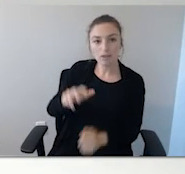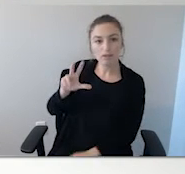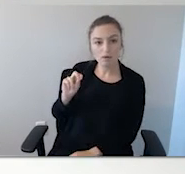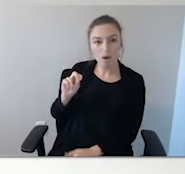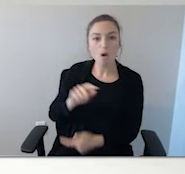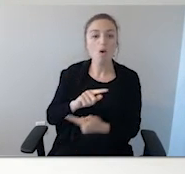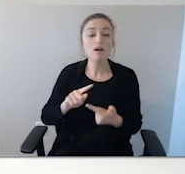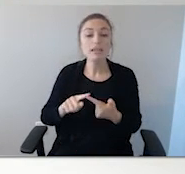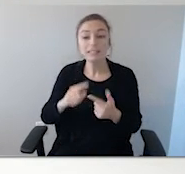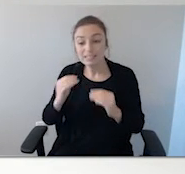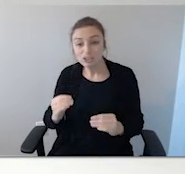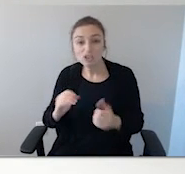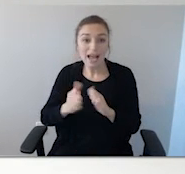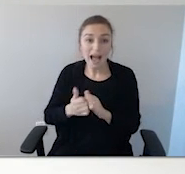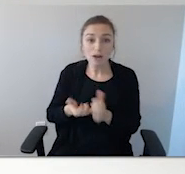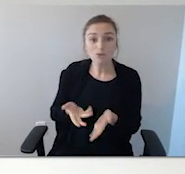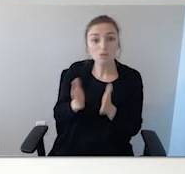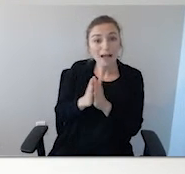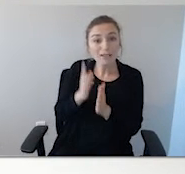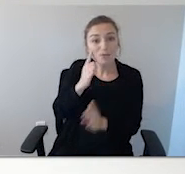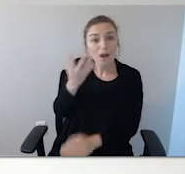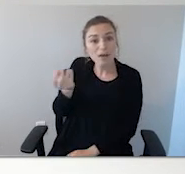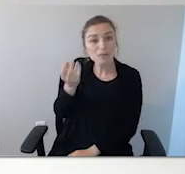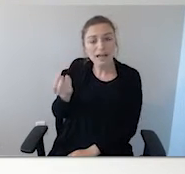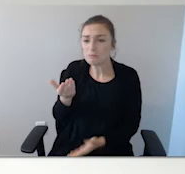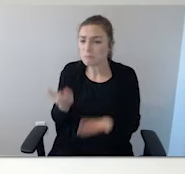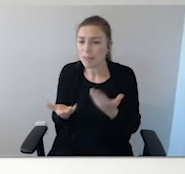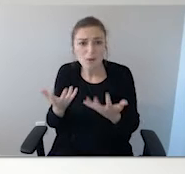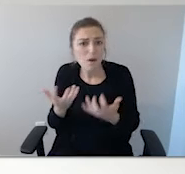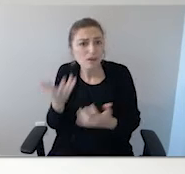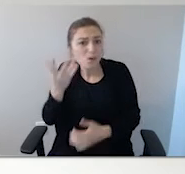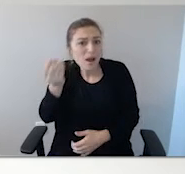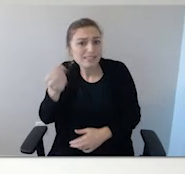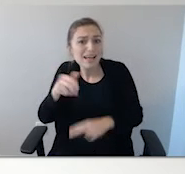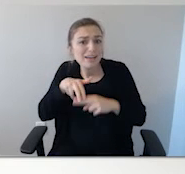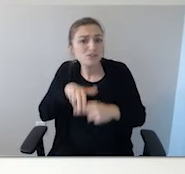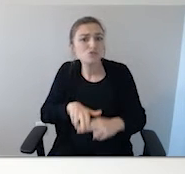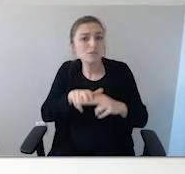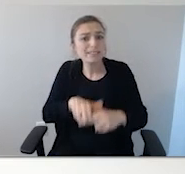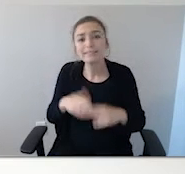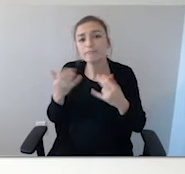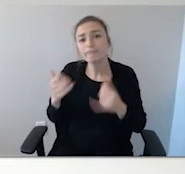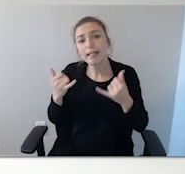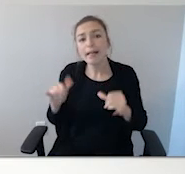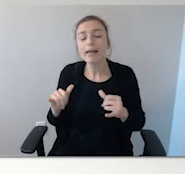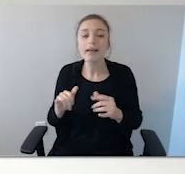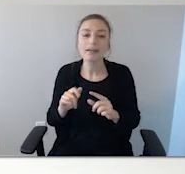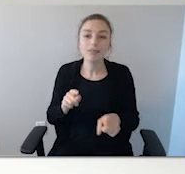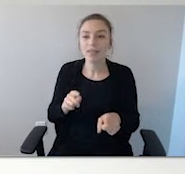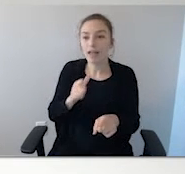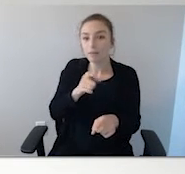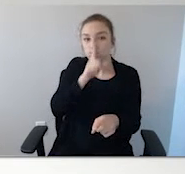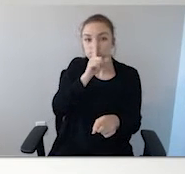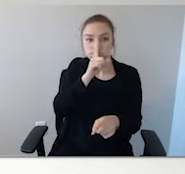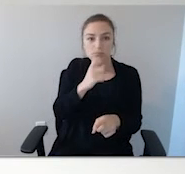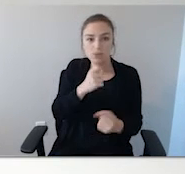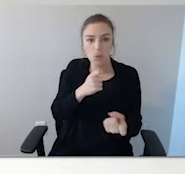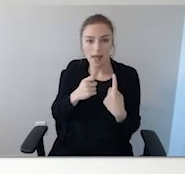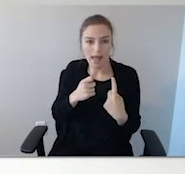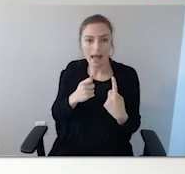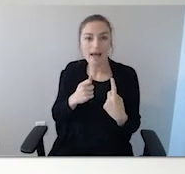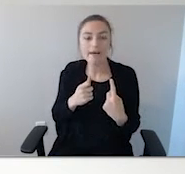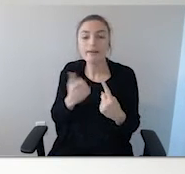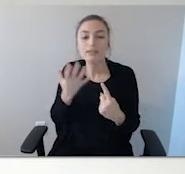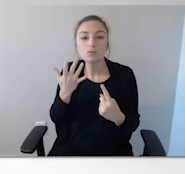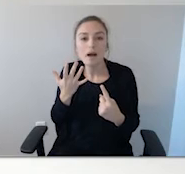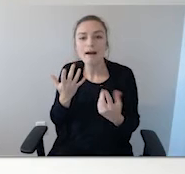them a functional way to ask to go outside. Maybe they just want to go out in the backyard and swing, but they don't have a way to ask you that, so they just go out the front